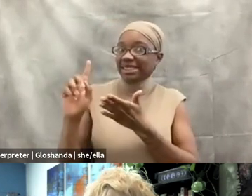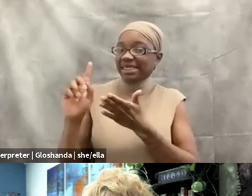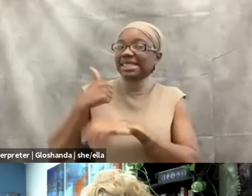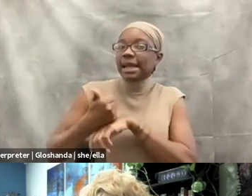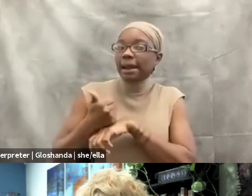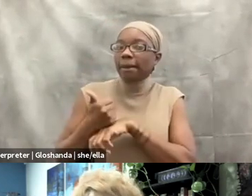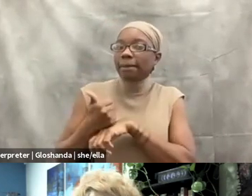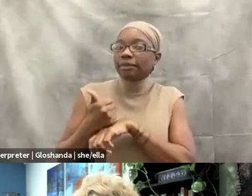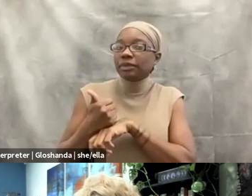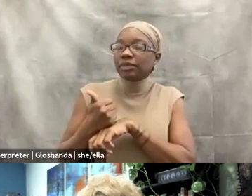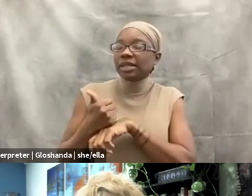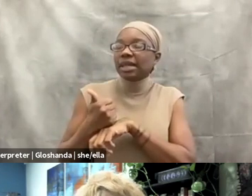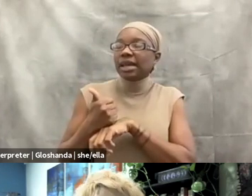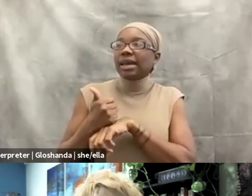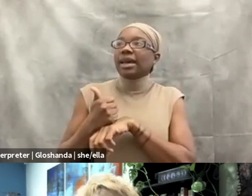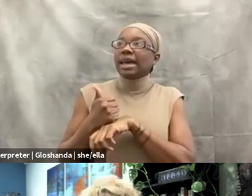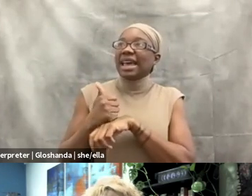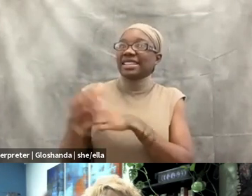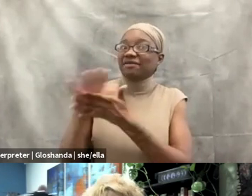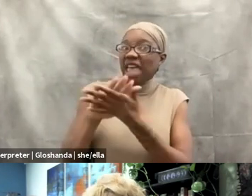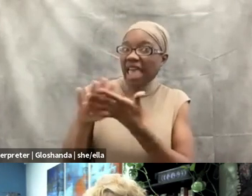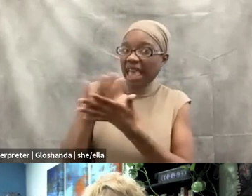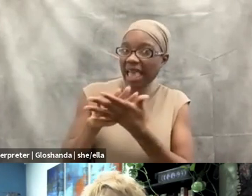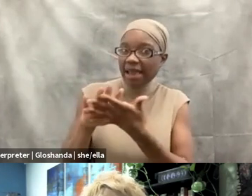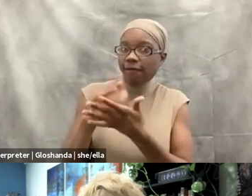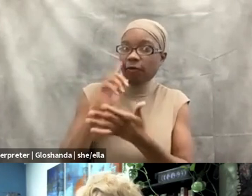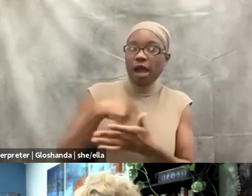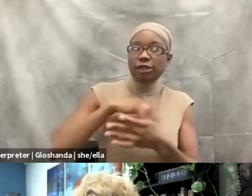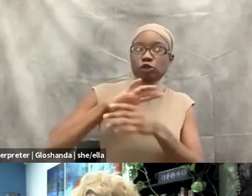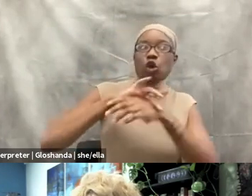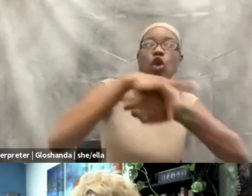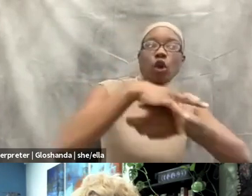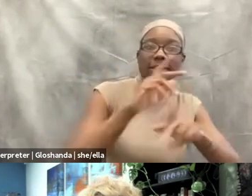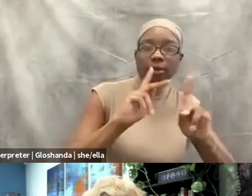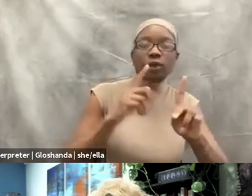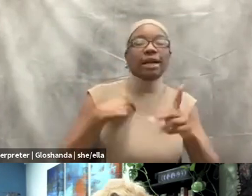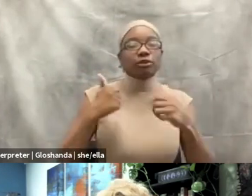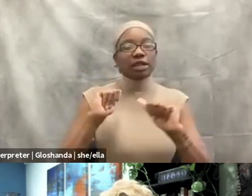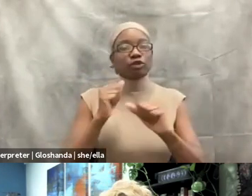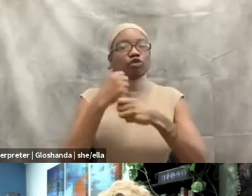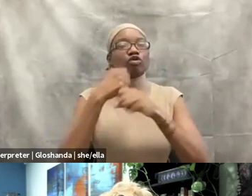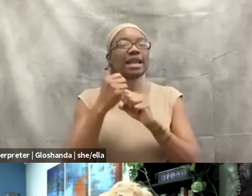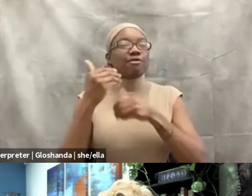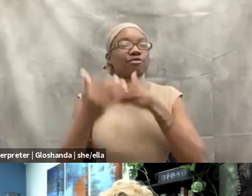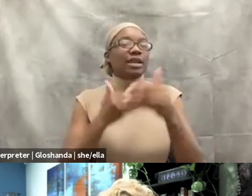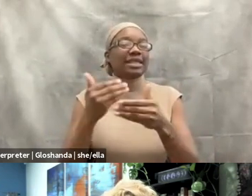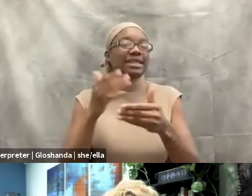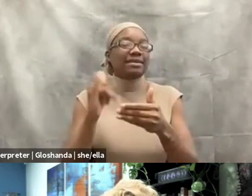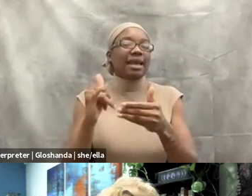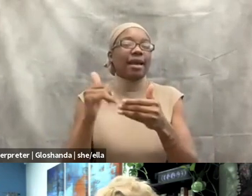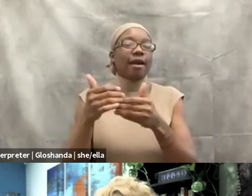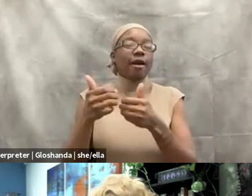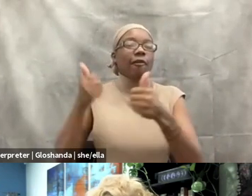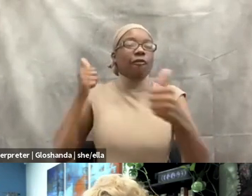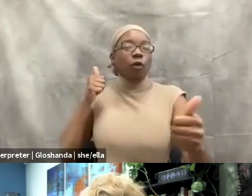order to sort of move us toward coercion, I want to create processes that move us away from coercion. And then on the other side of that,